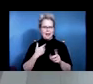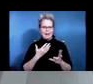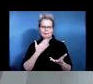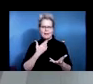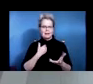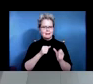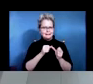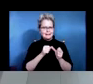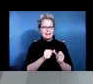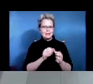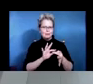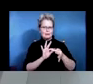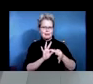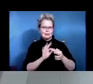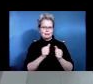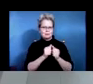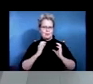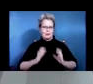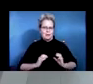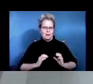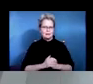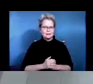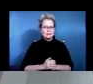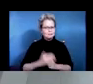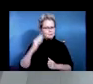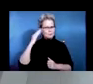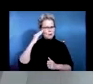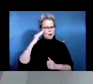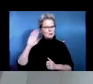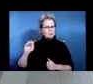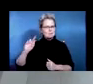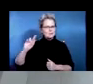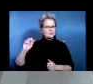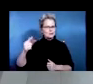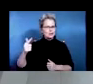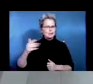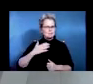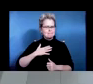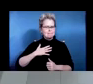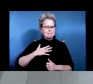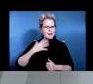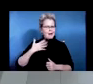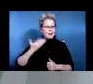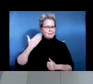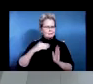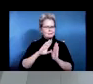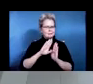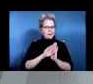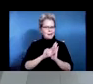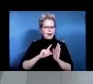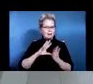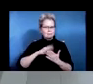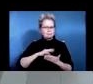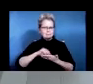well and um having background in counseling I'm able to help to identify some other adjustment related issues and